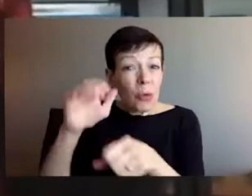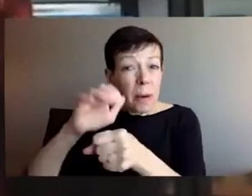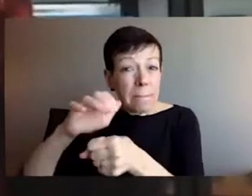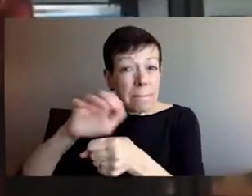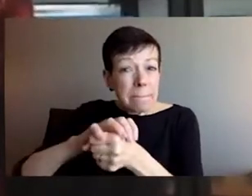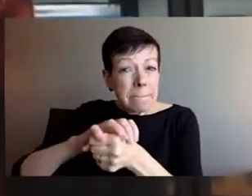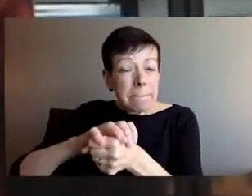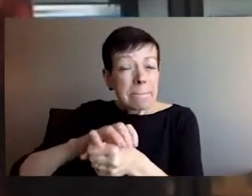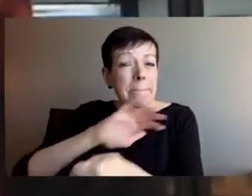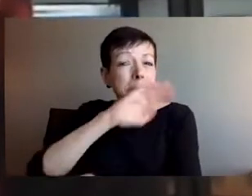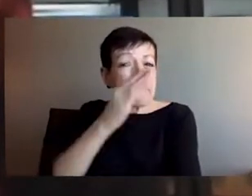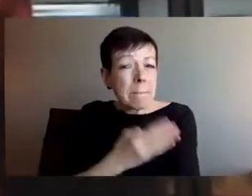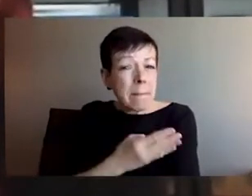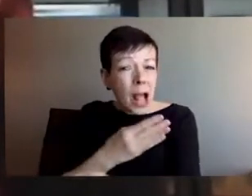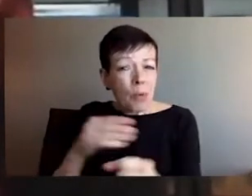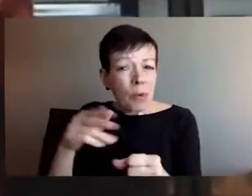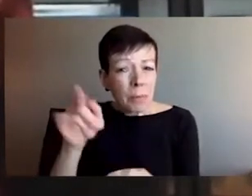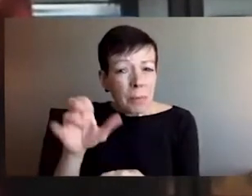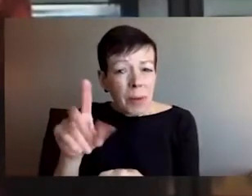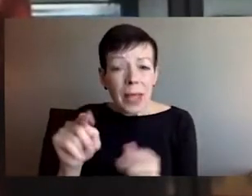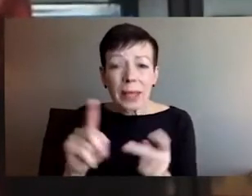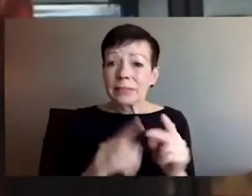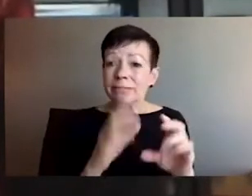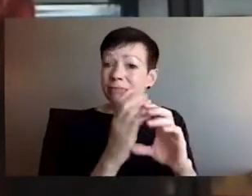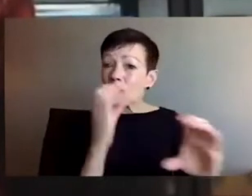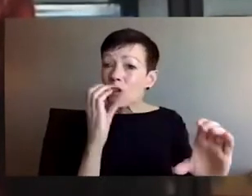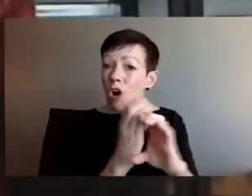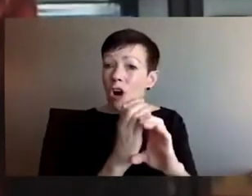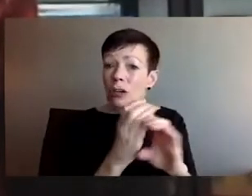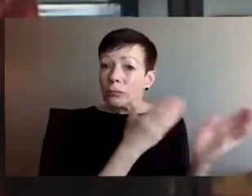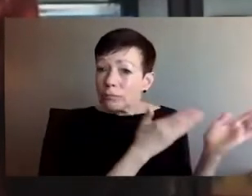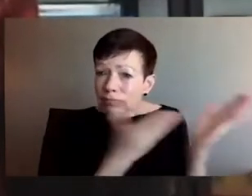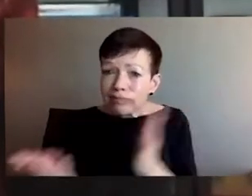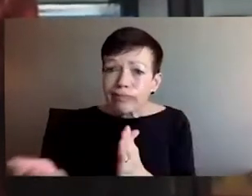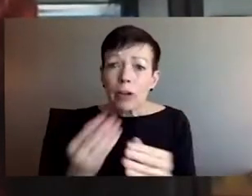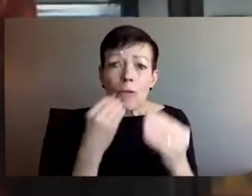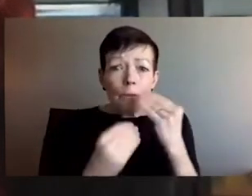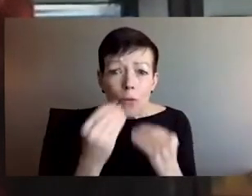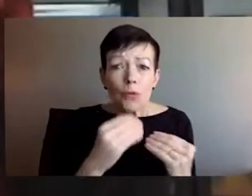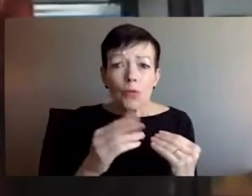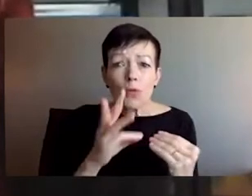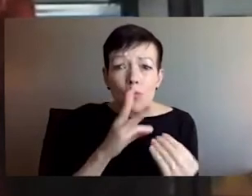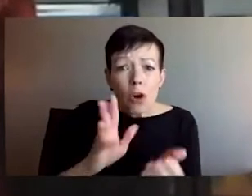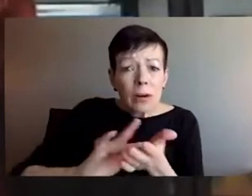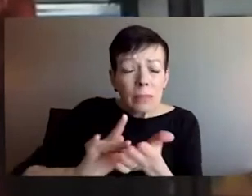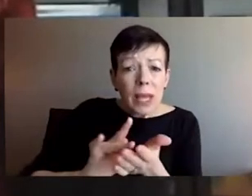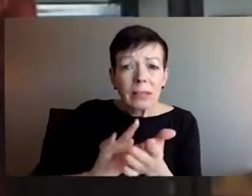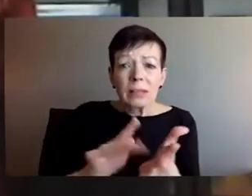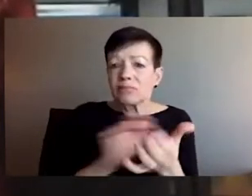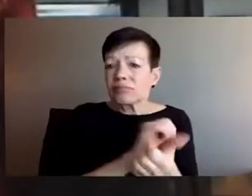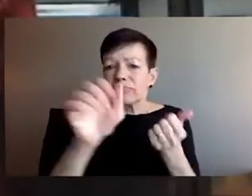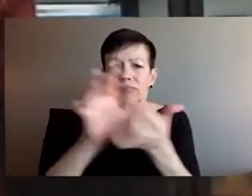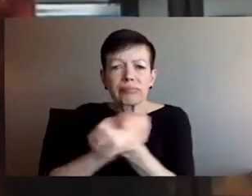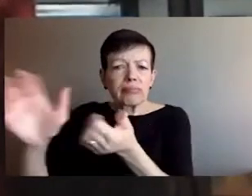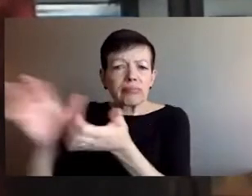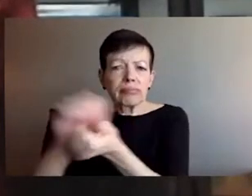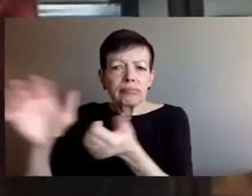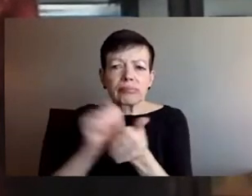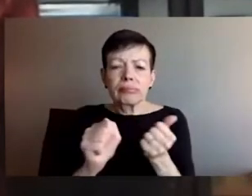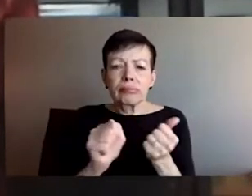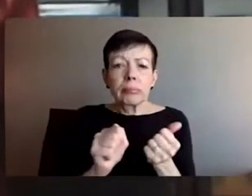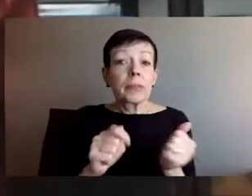kindergartens, daycare centers, schools, children's hospitals, water, gas and electricity